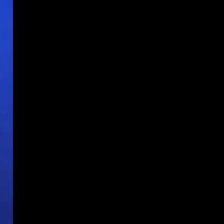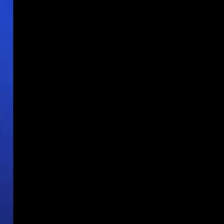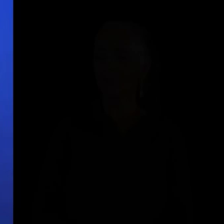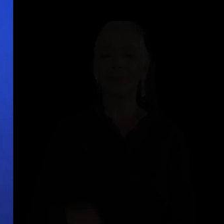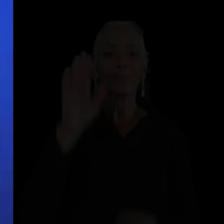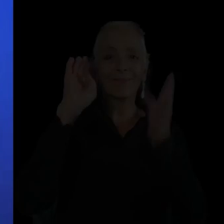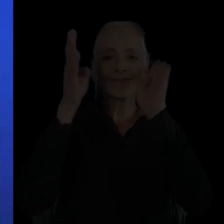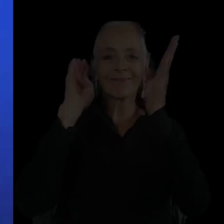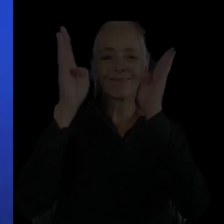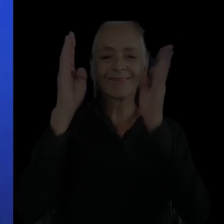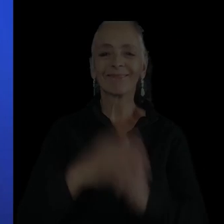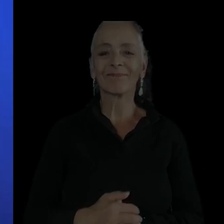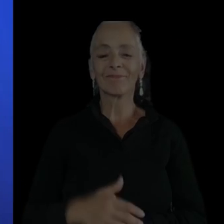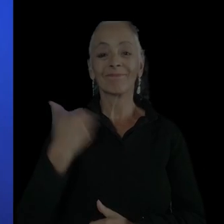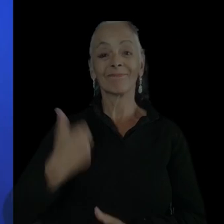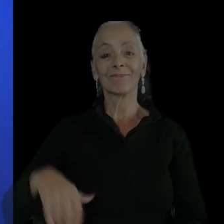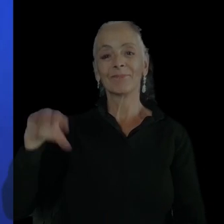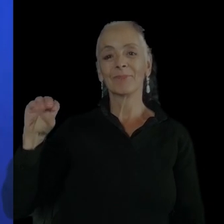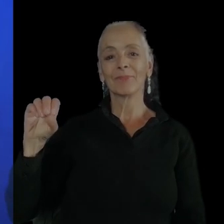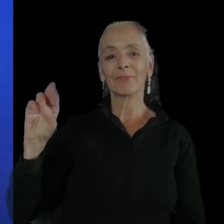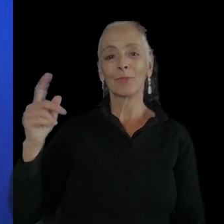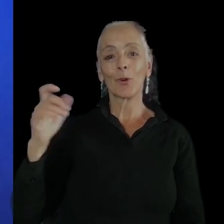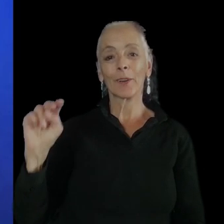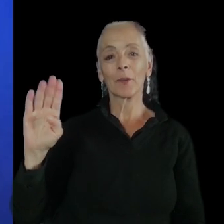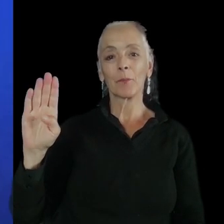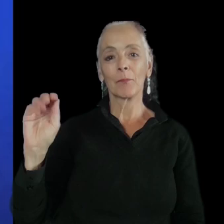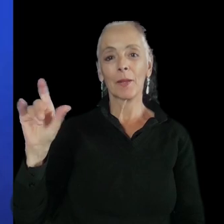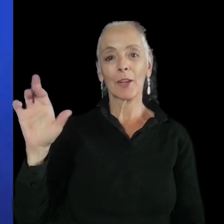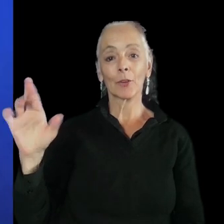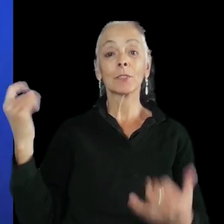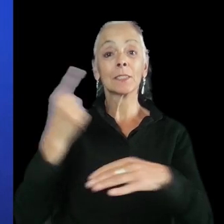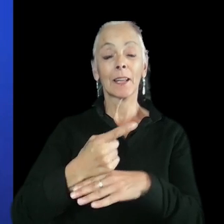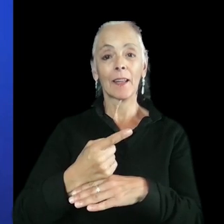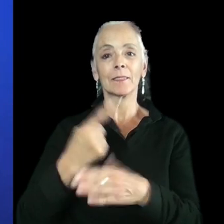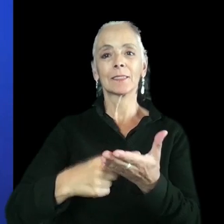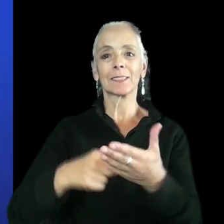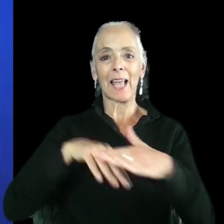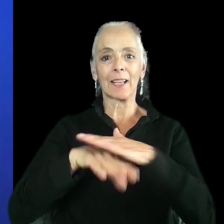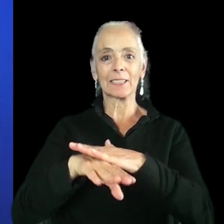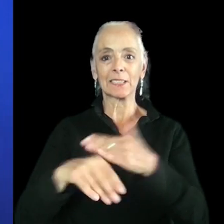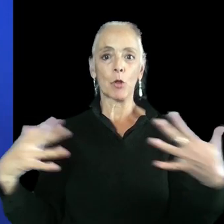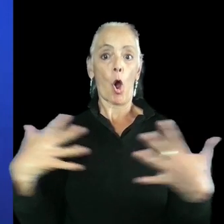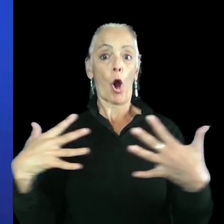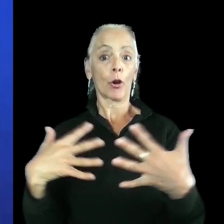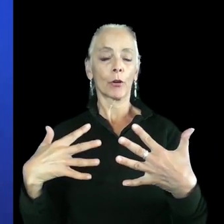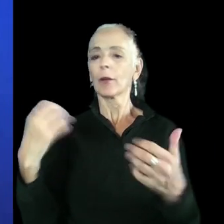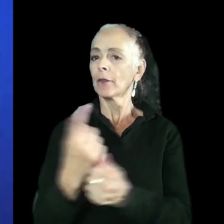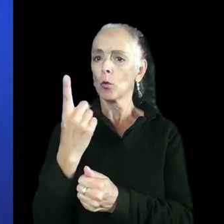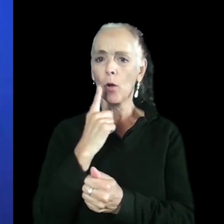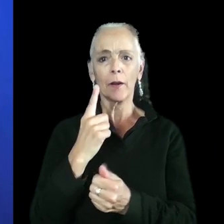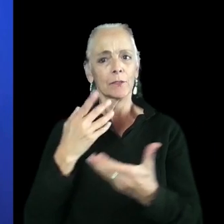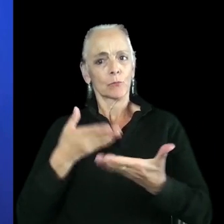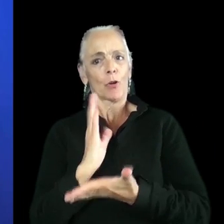Hello everyone, my name is Morgan Baker and today we will be discussing Accessible Horror Everyone is Entitled to One